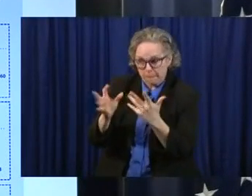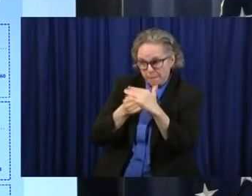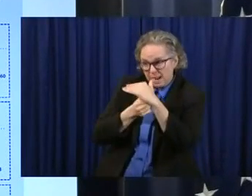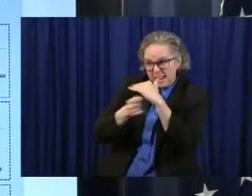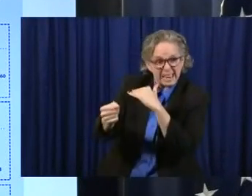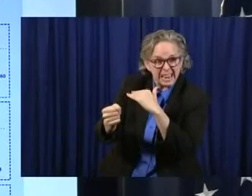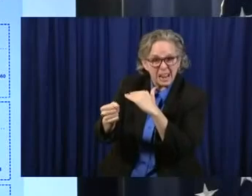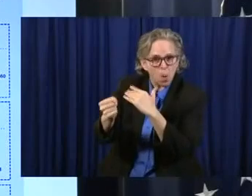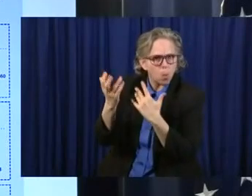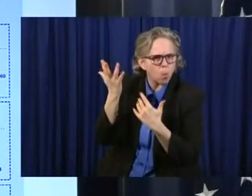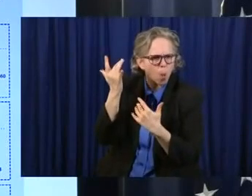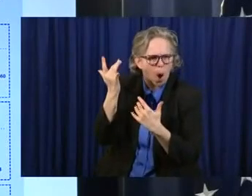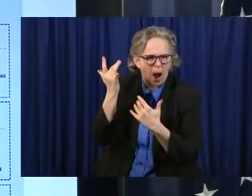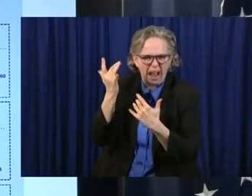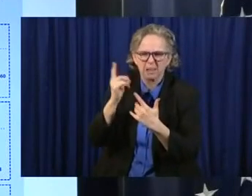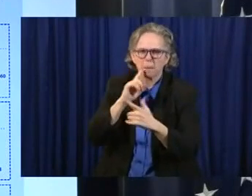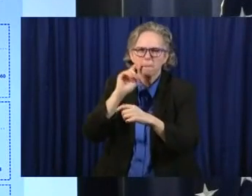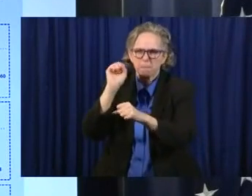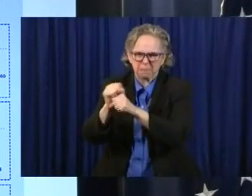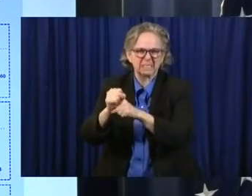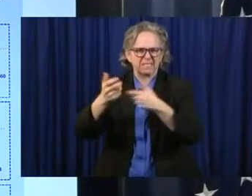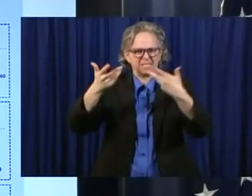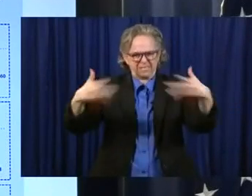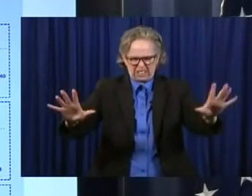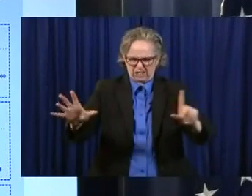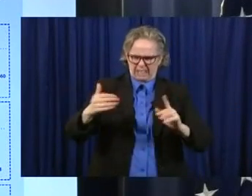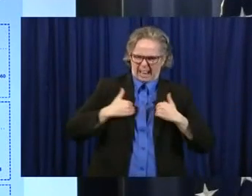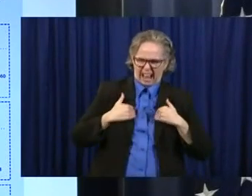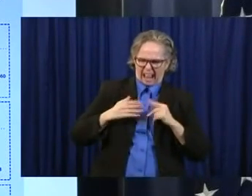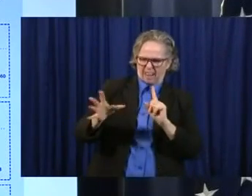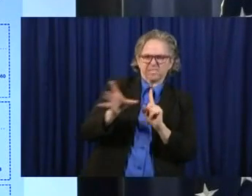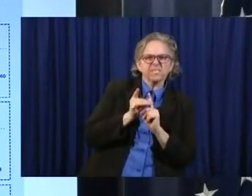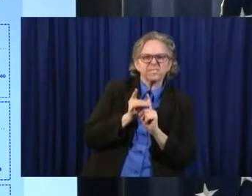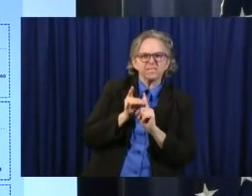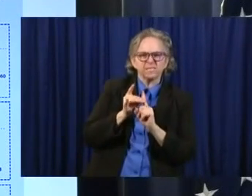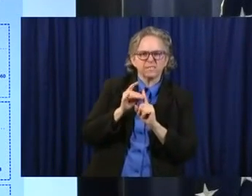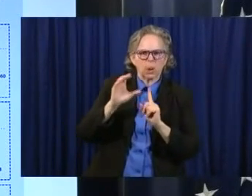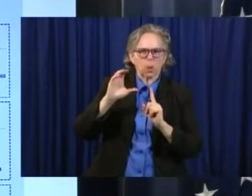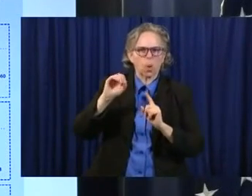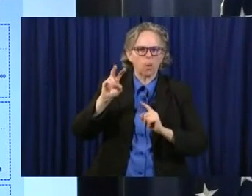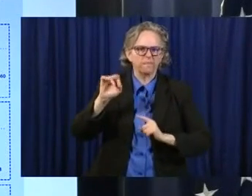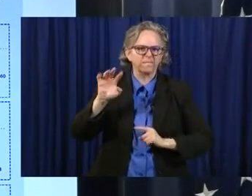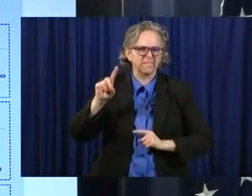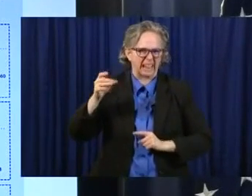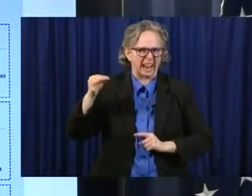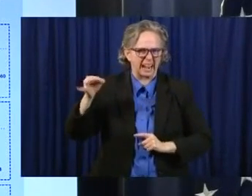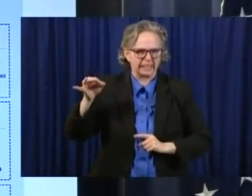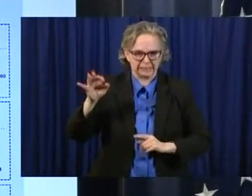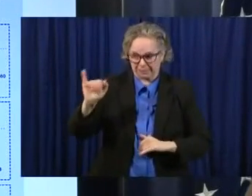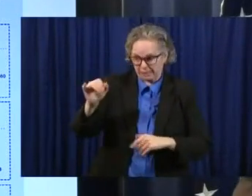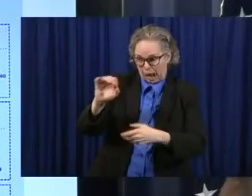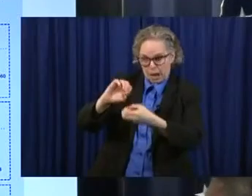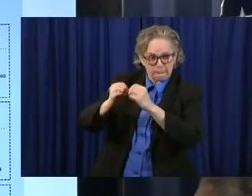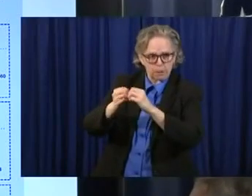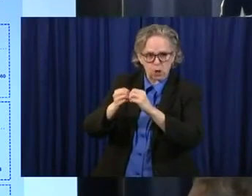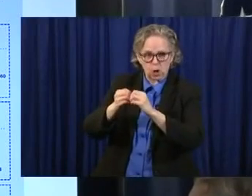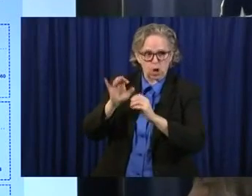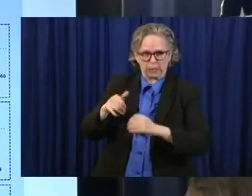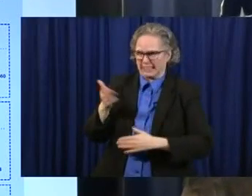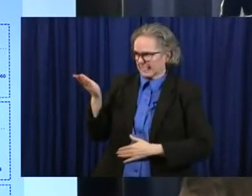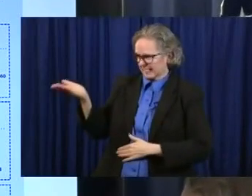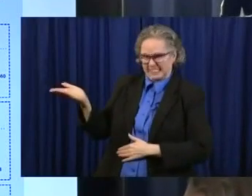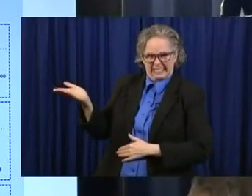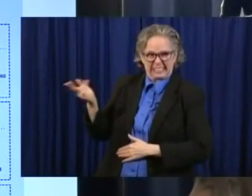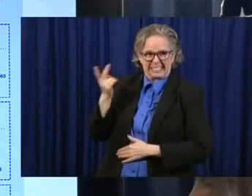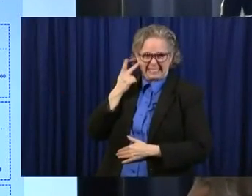COVID-19. And so that hospitalization figure is right here. And